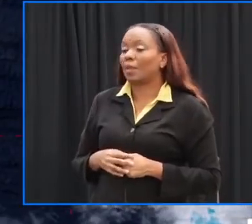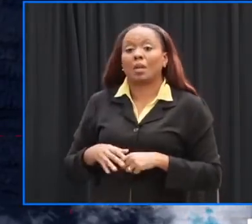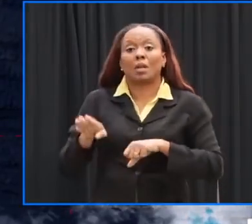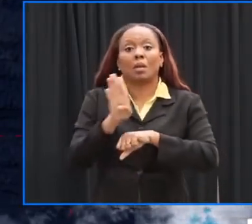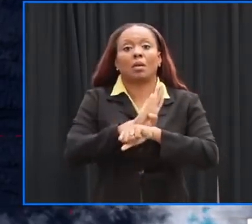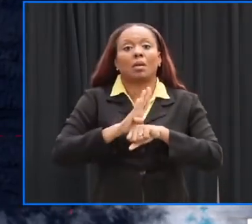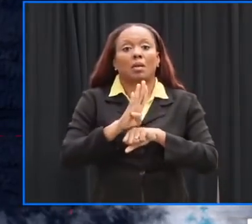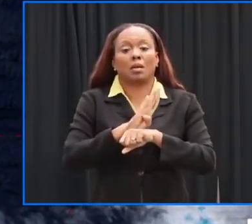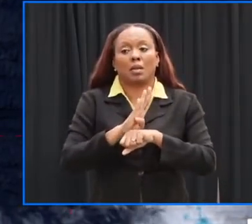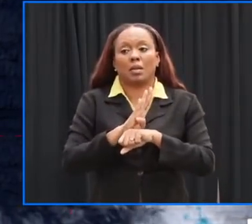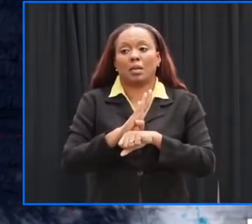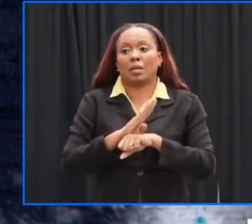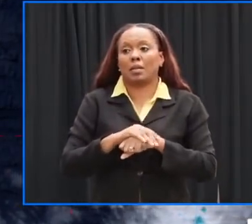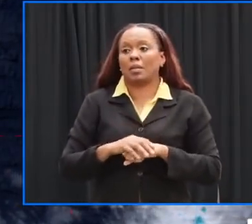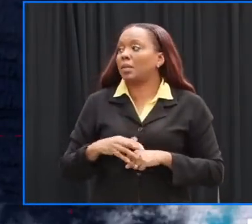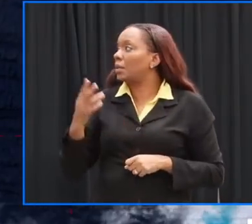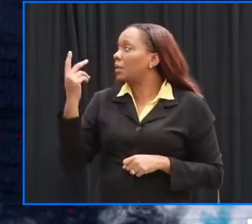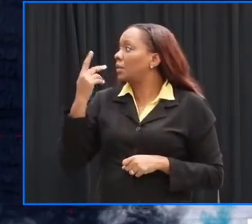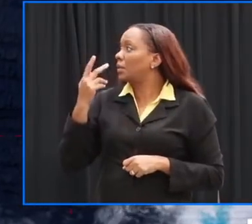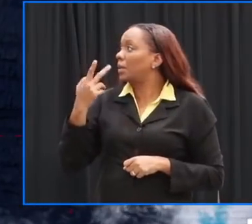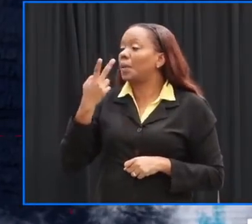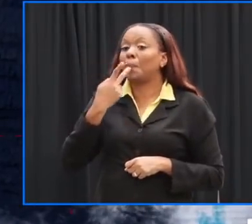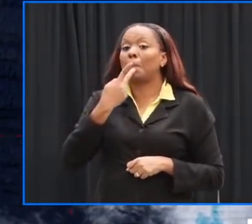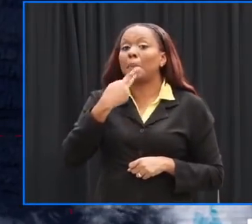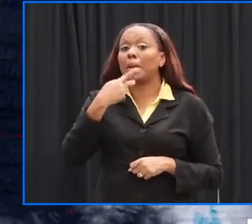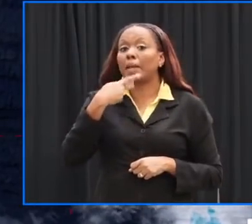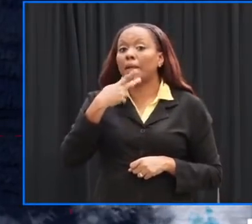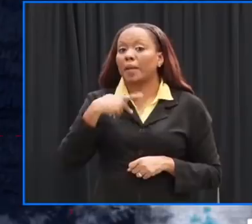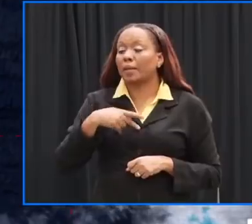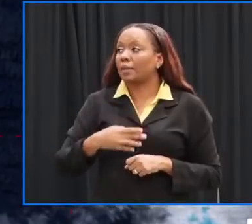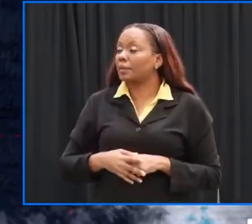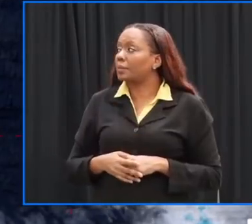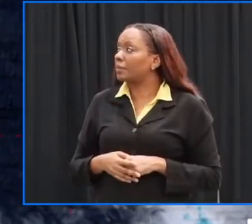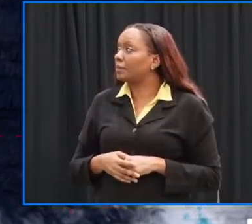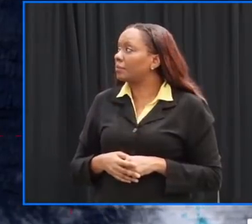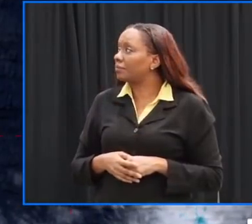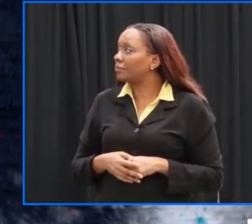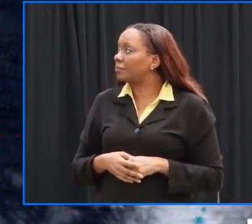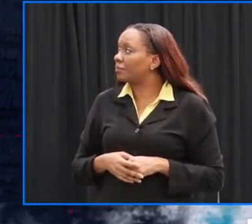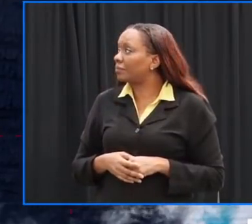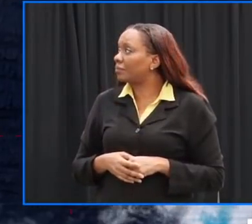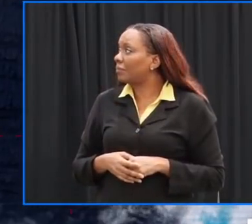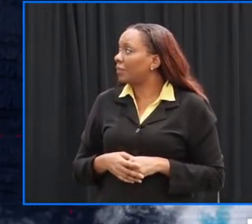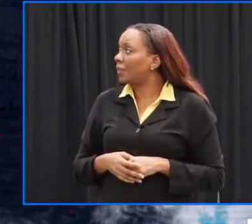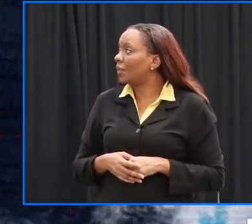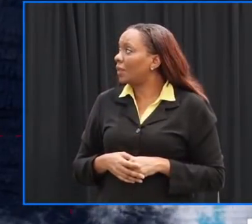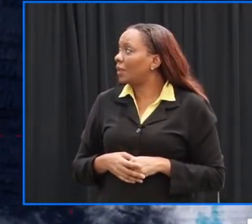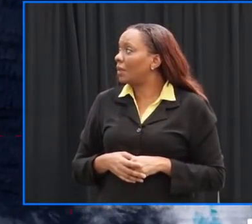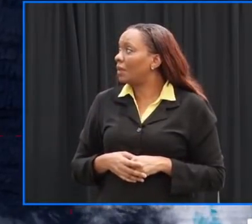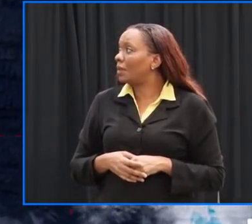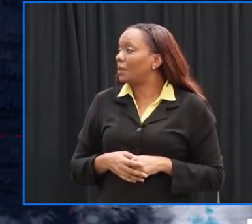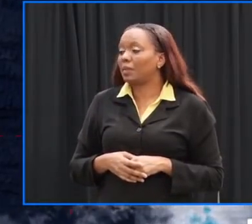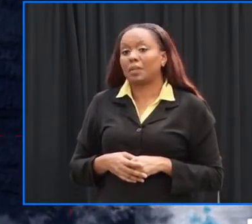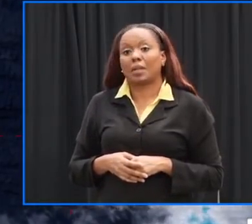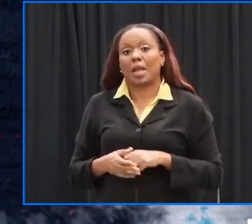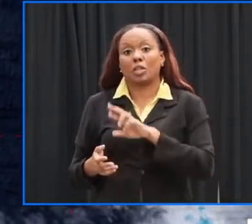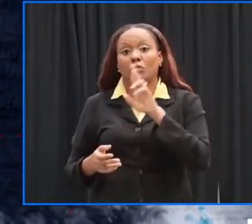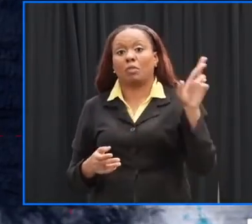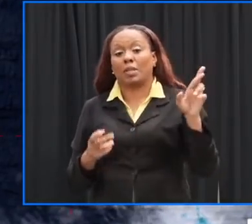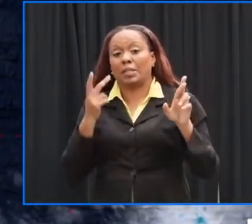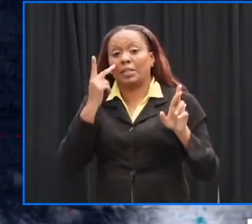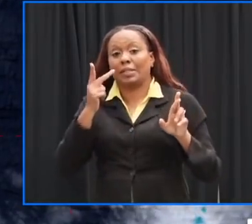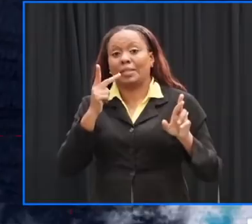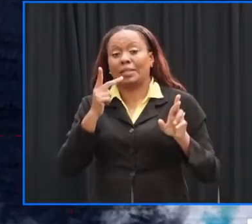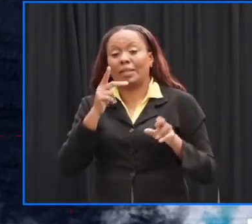the left here by the the pin icon and to the right this is actually Elsa and the center